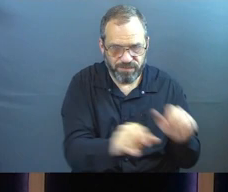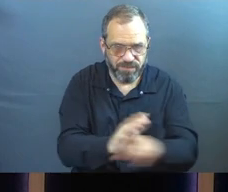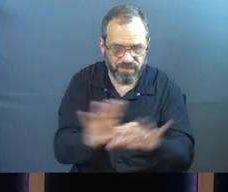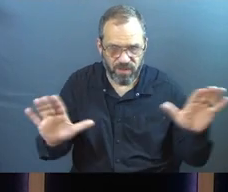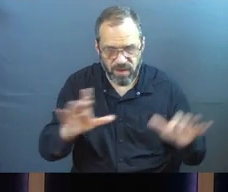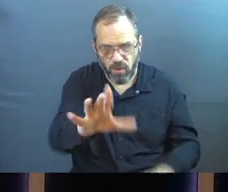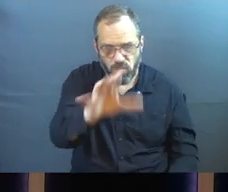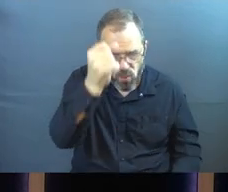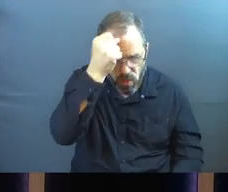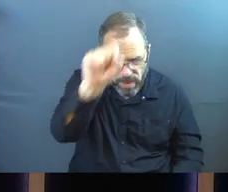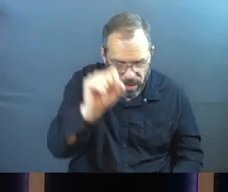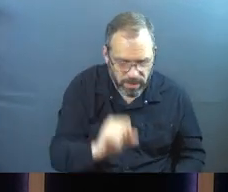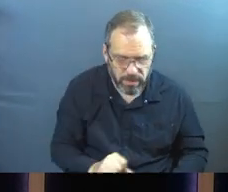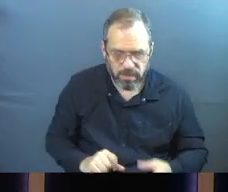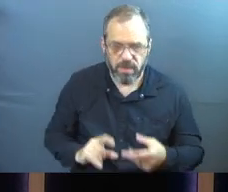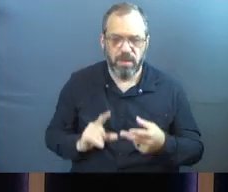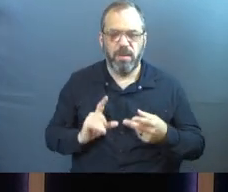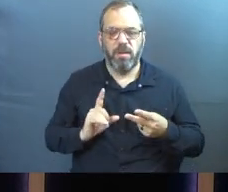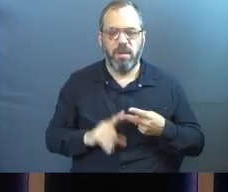our rebellion.